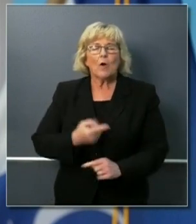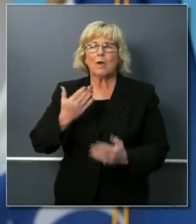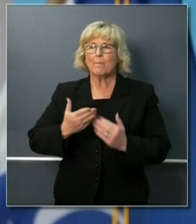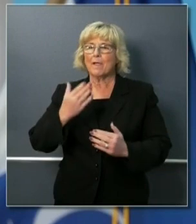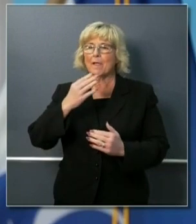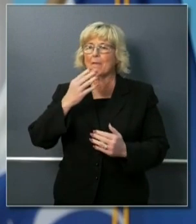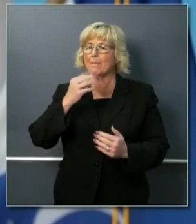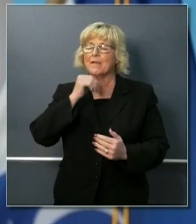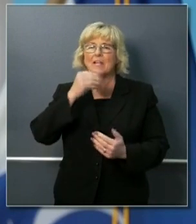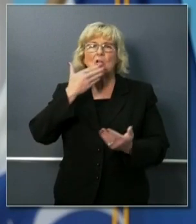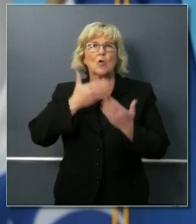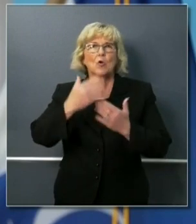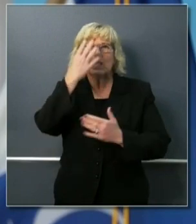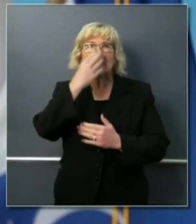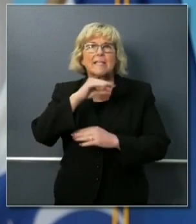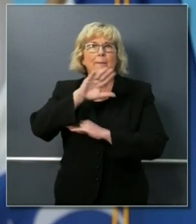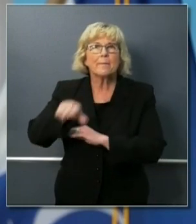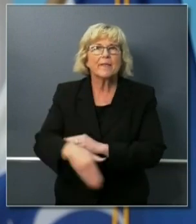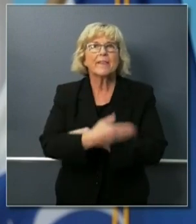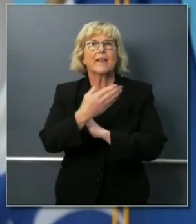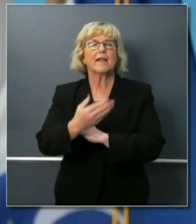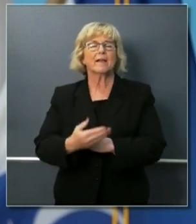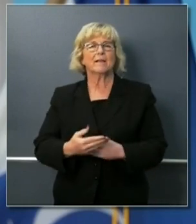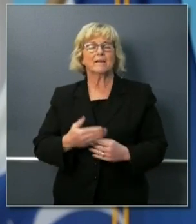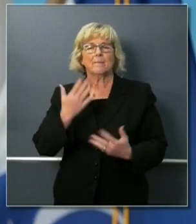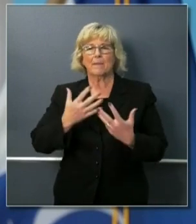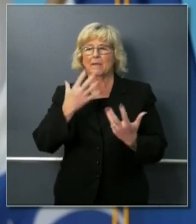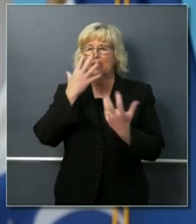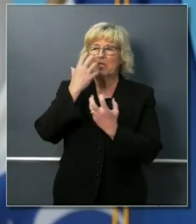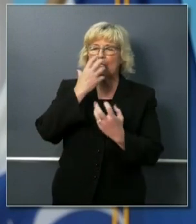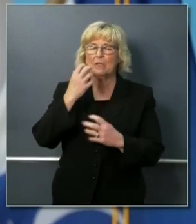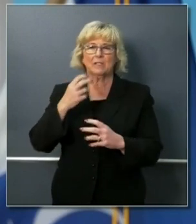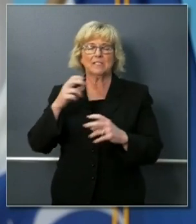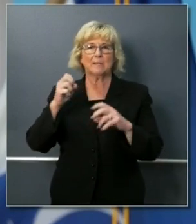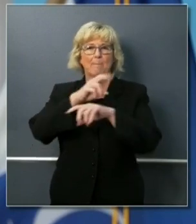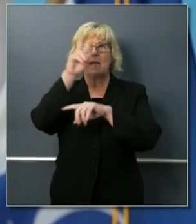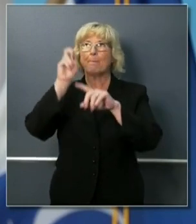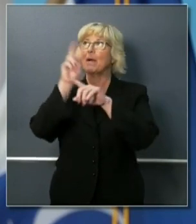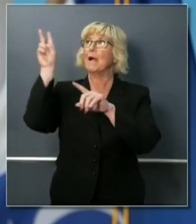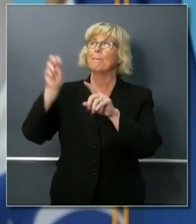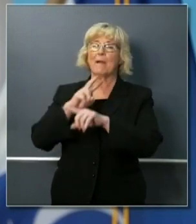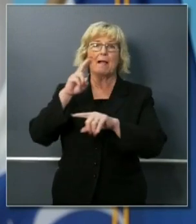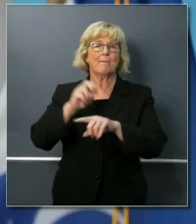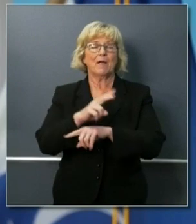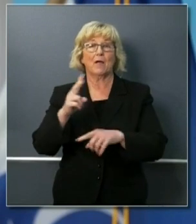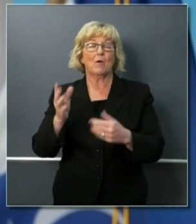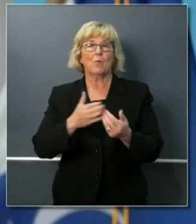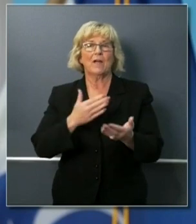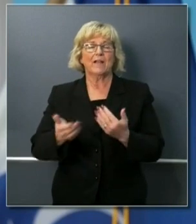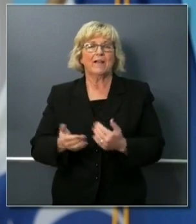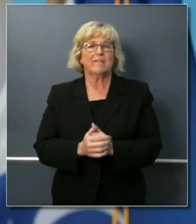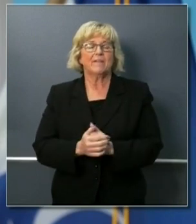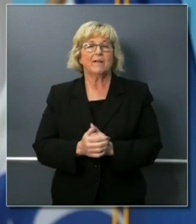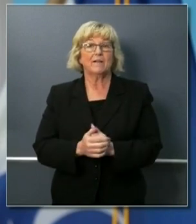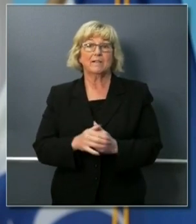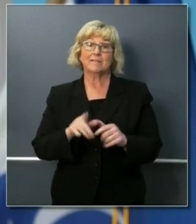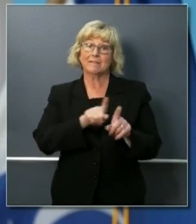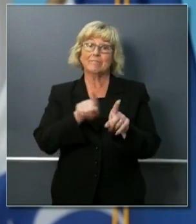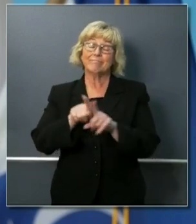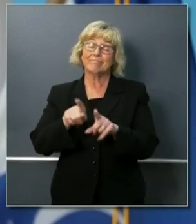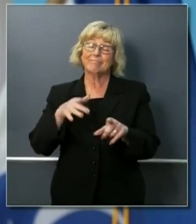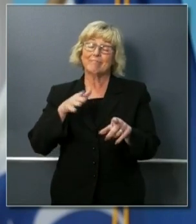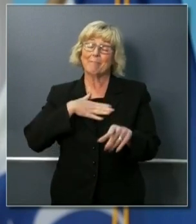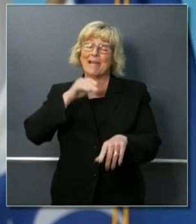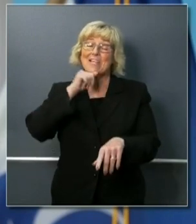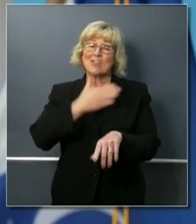well they may be particularly irritable sort of jumping back and forth well I explained my daughter a few